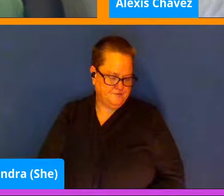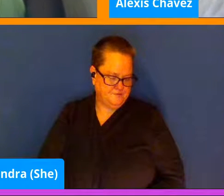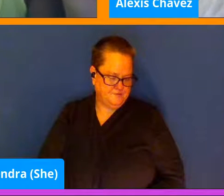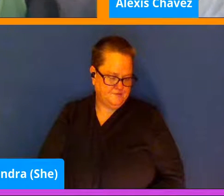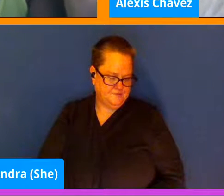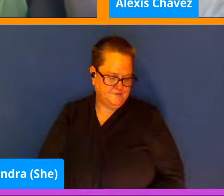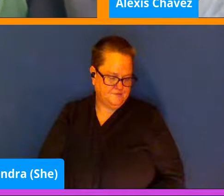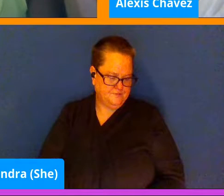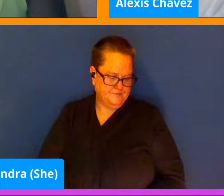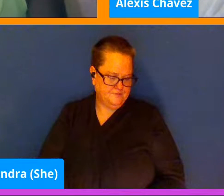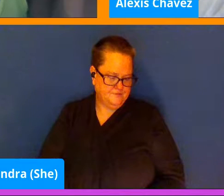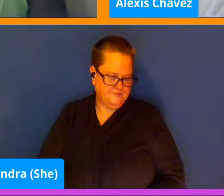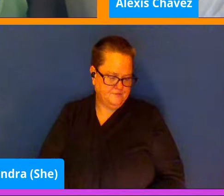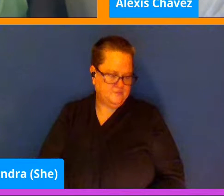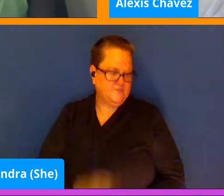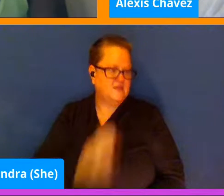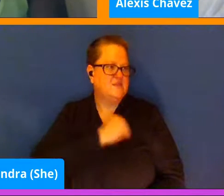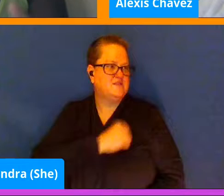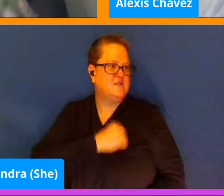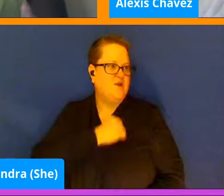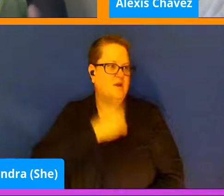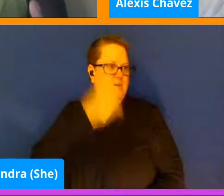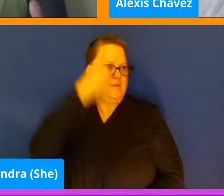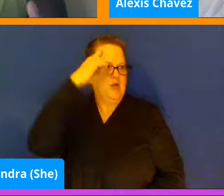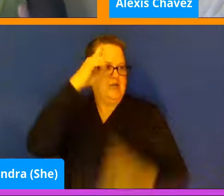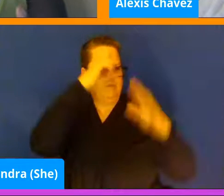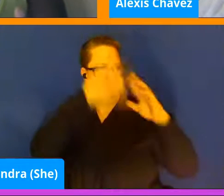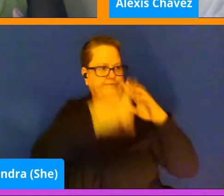Um, sorry. I completely spaced out. Um,